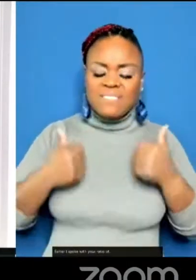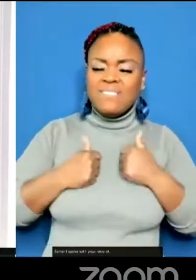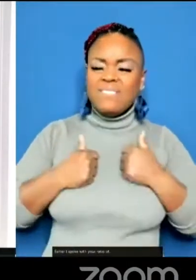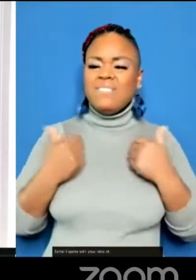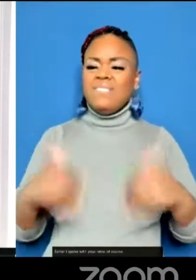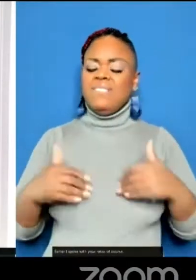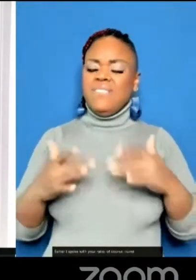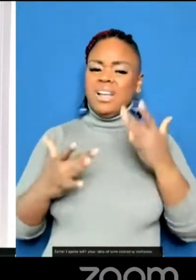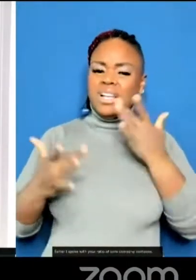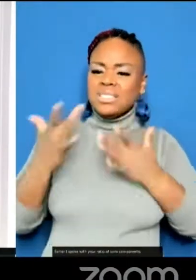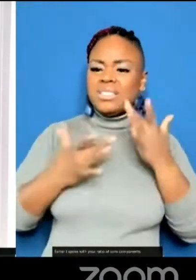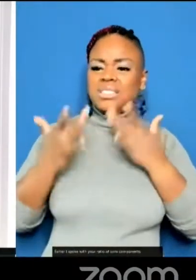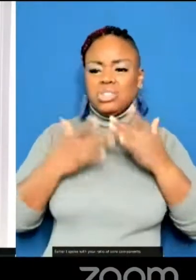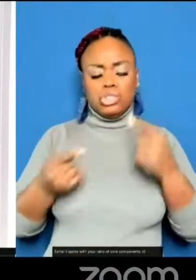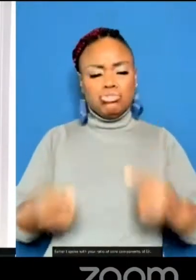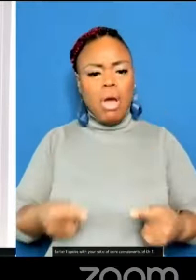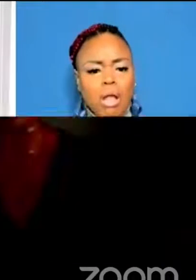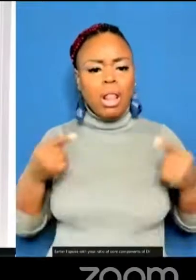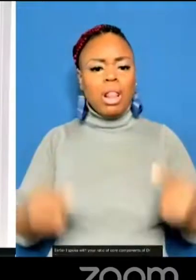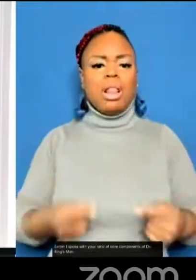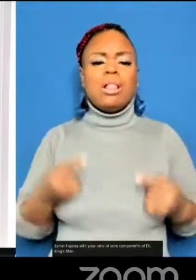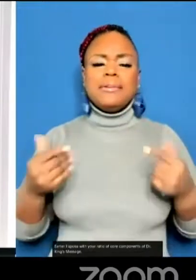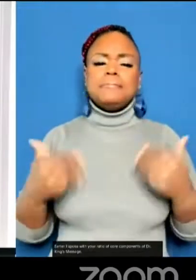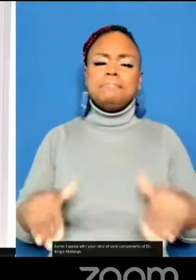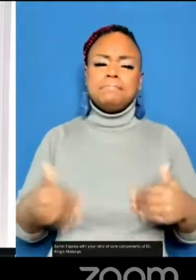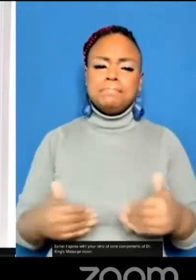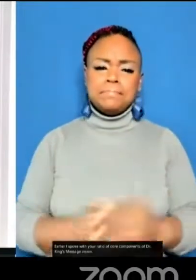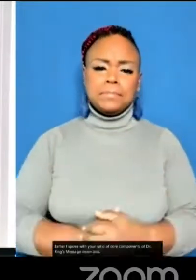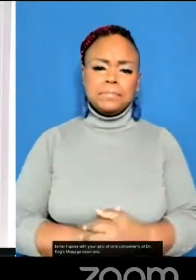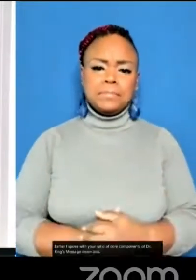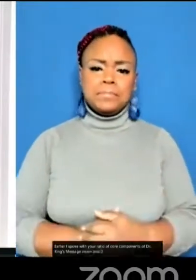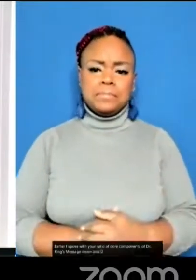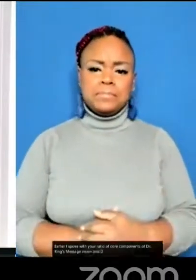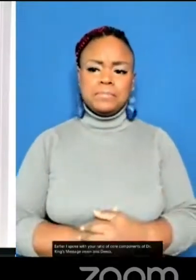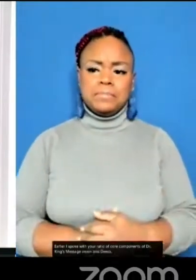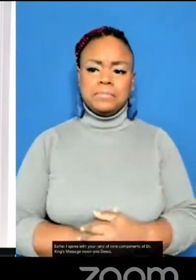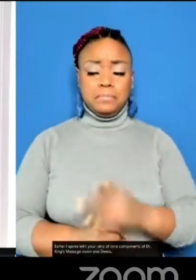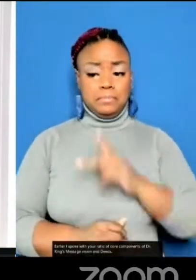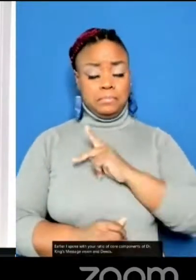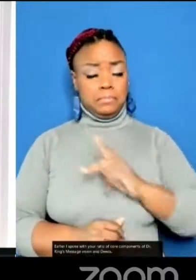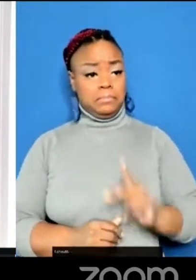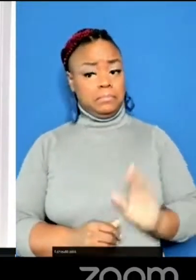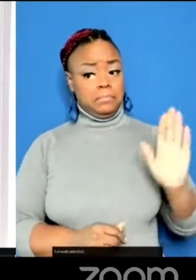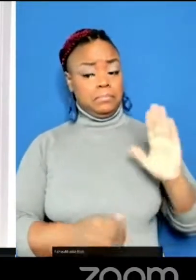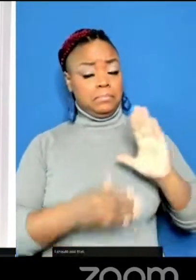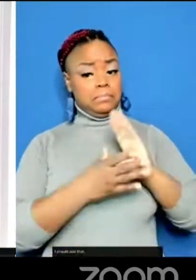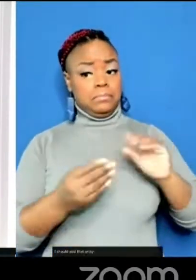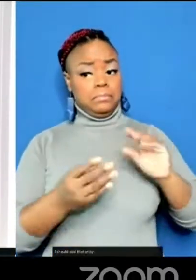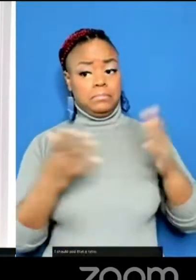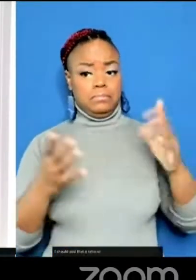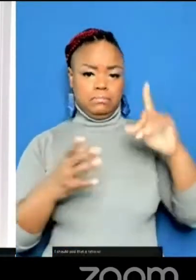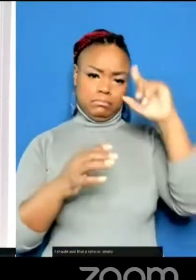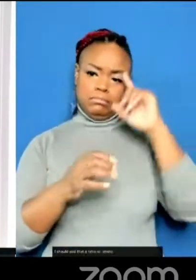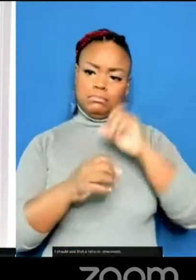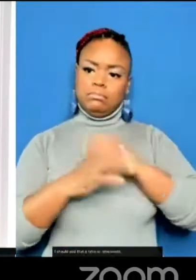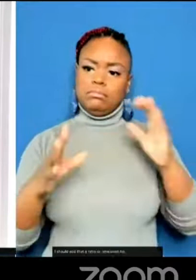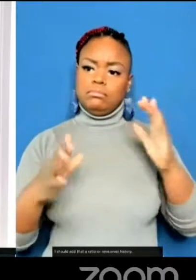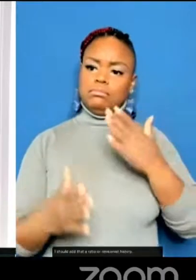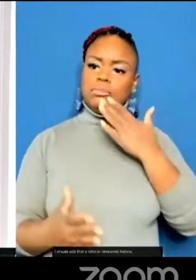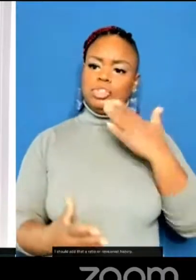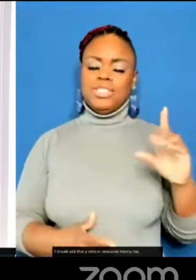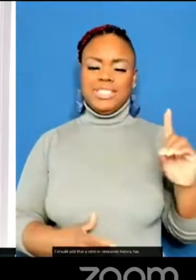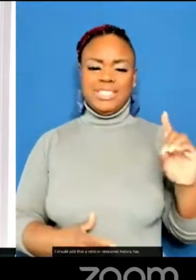core components of Dr. King's message, vision and deeds. I should add that erasure or revisionist history